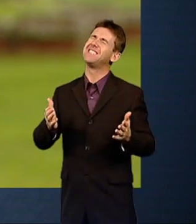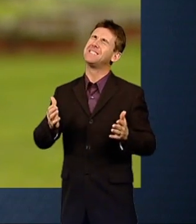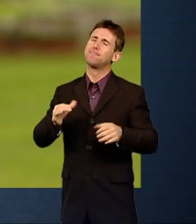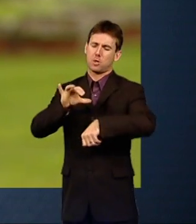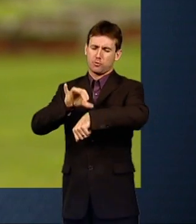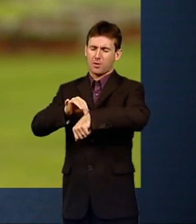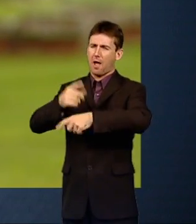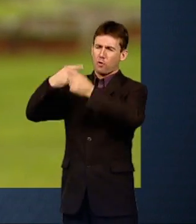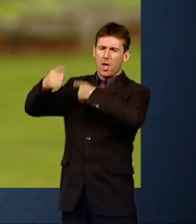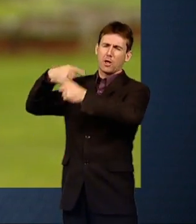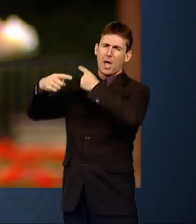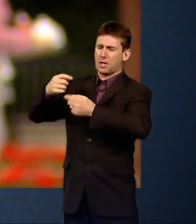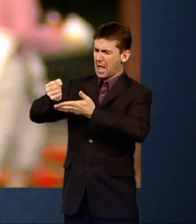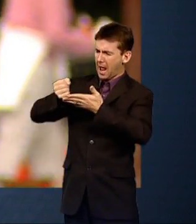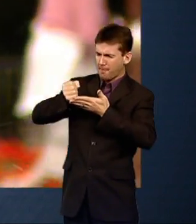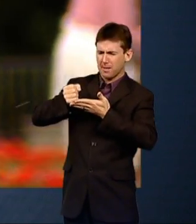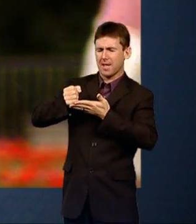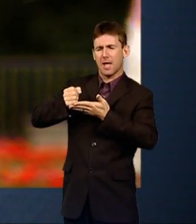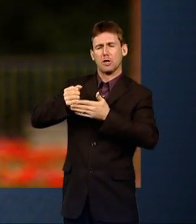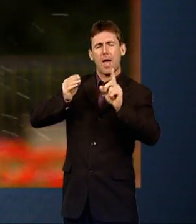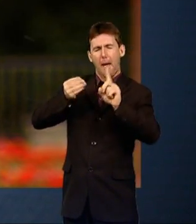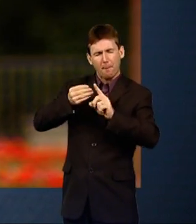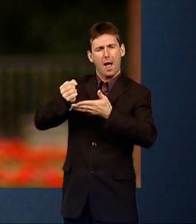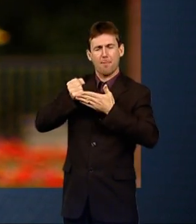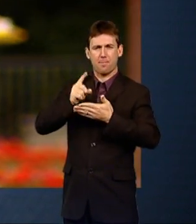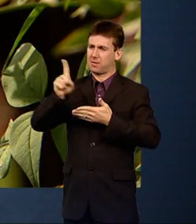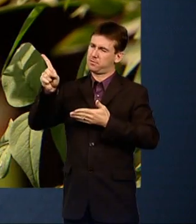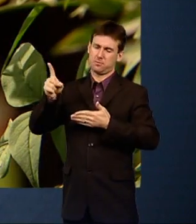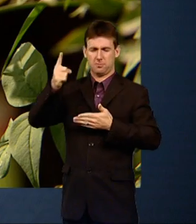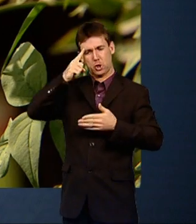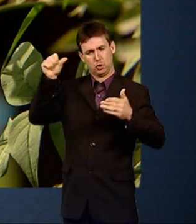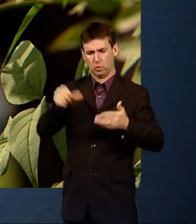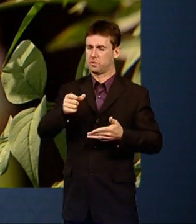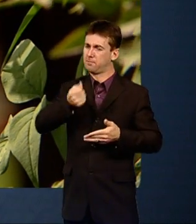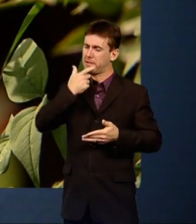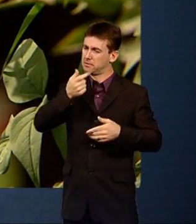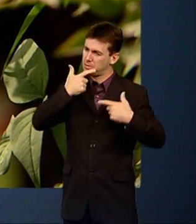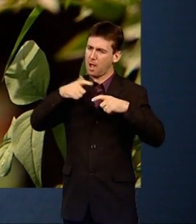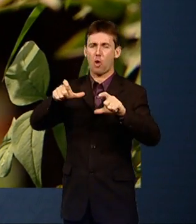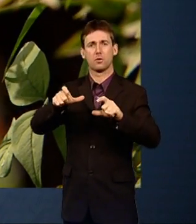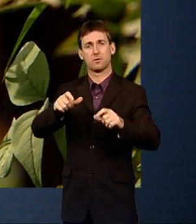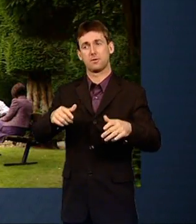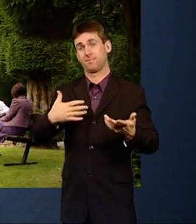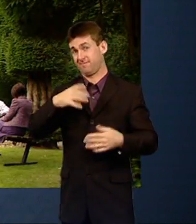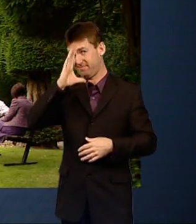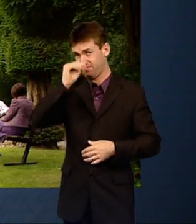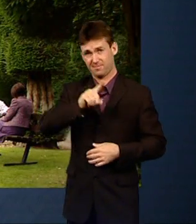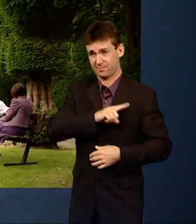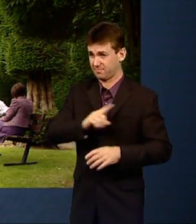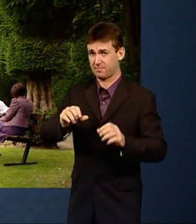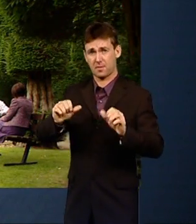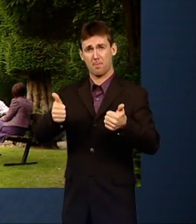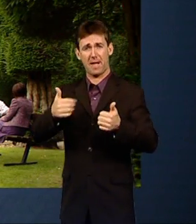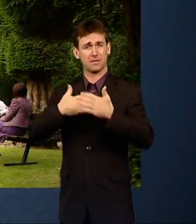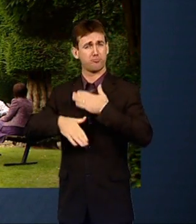thought it's best to stick to medication. That's because for years it's been considered best practice. So Dr Tamimi, who prescribes